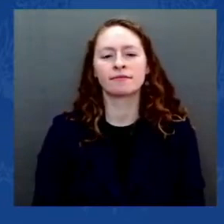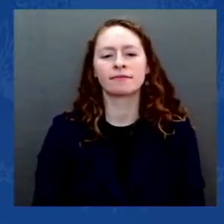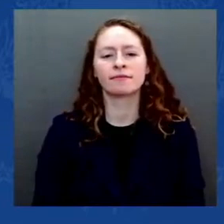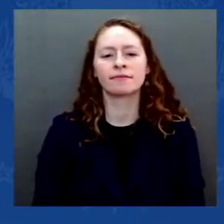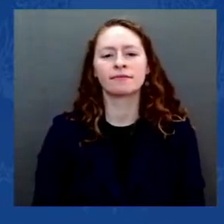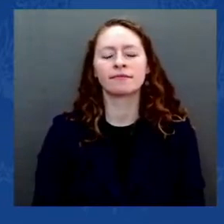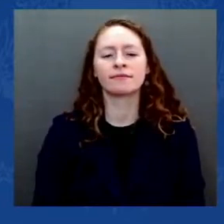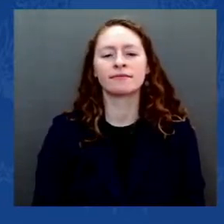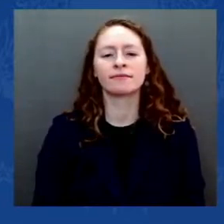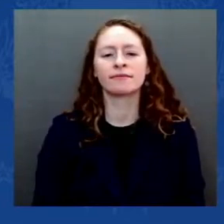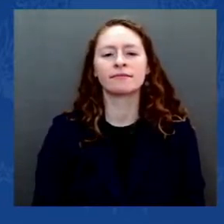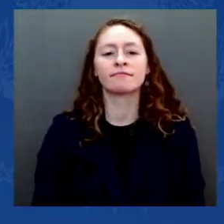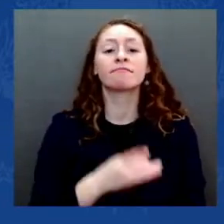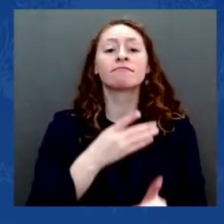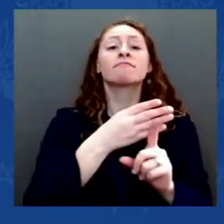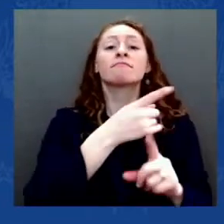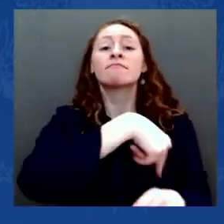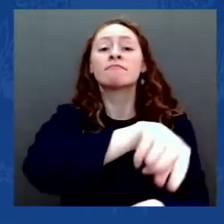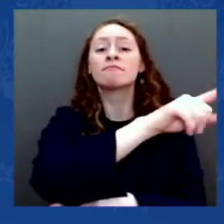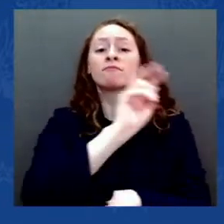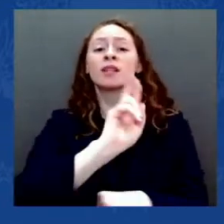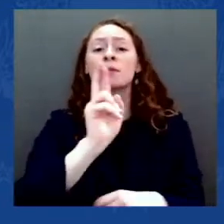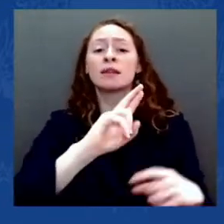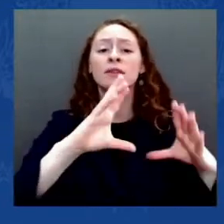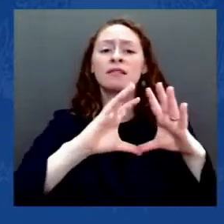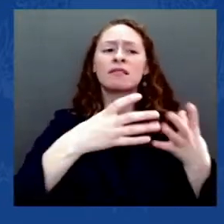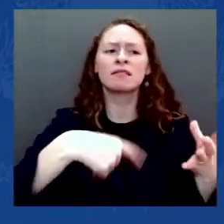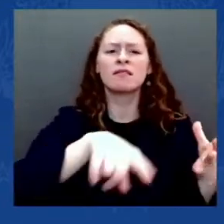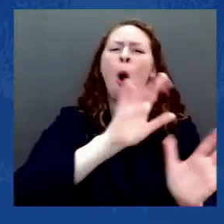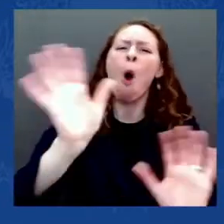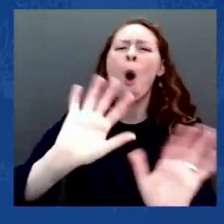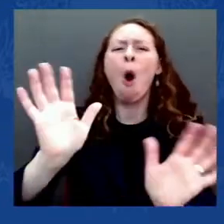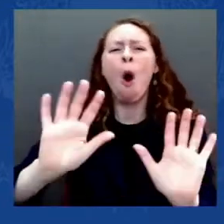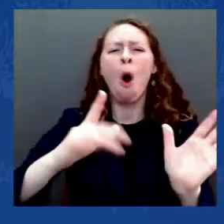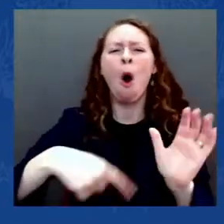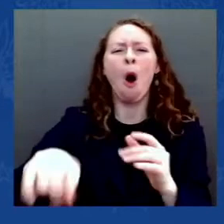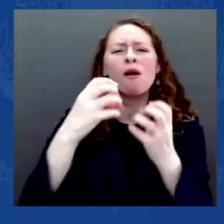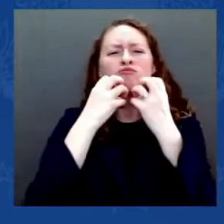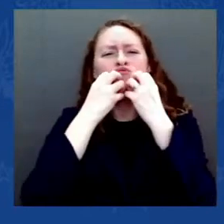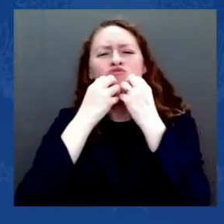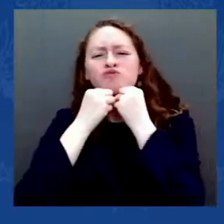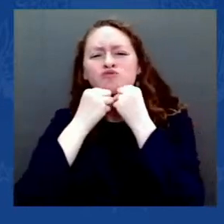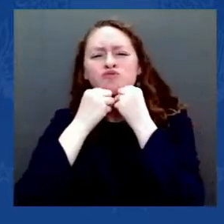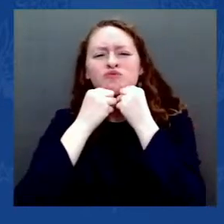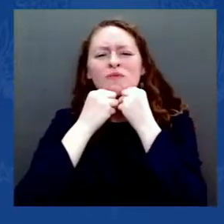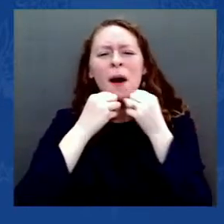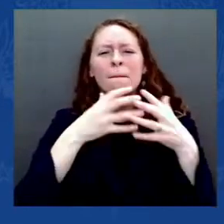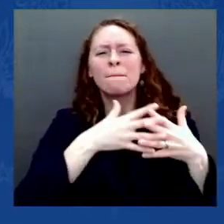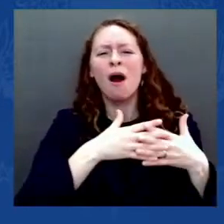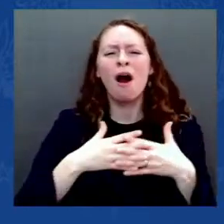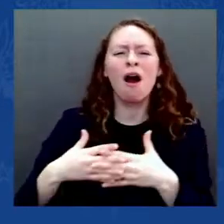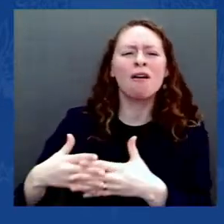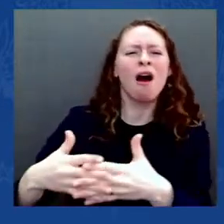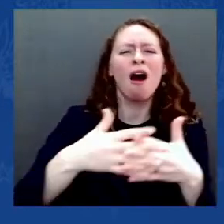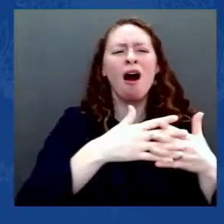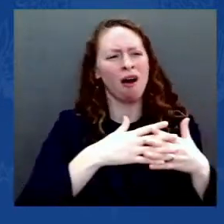Capitol, destroying property, literally defecating in the hallways,